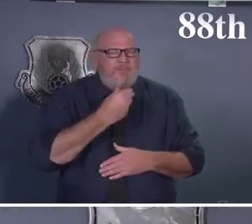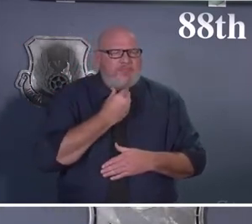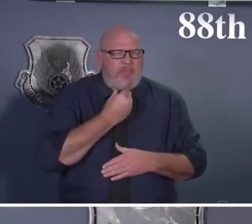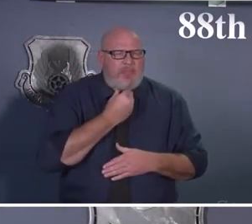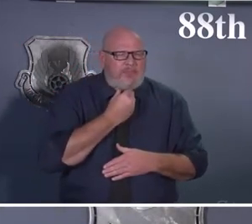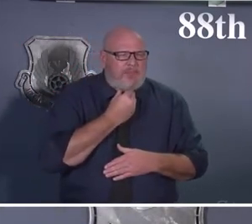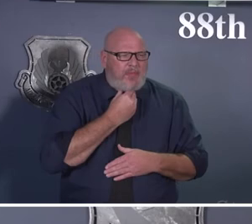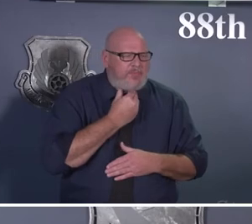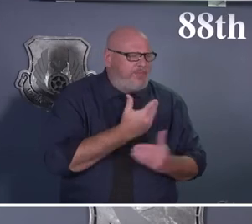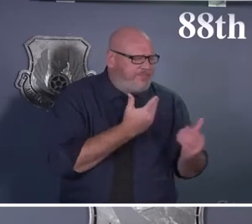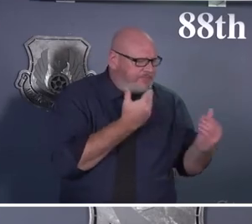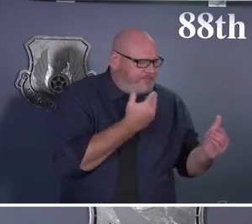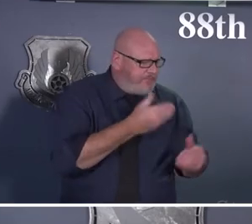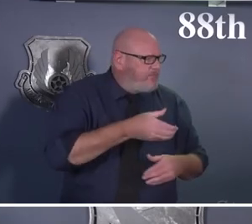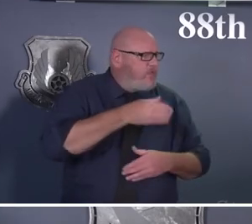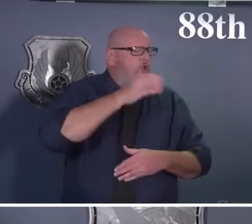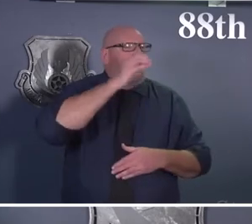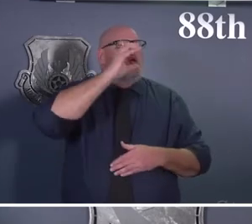and understand what I'm saying.